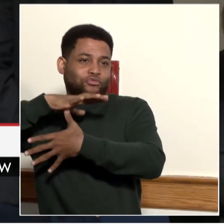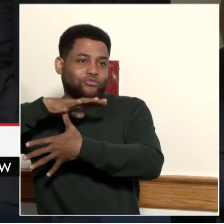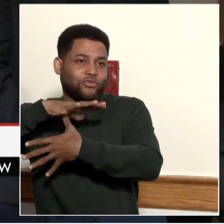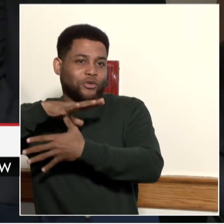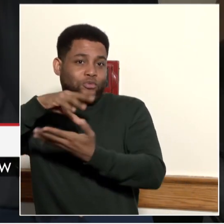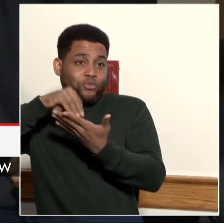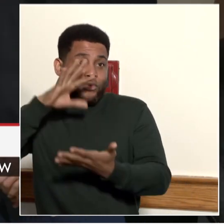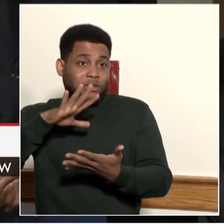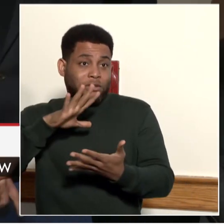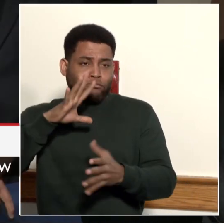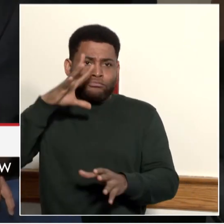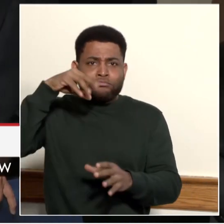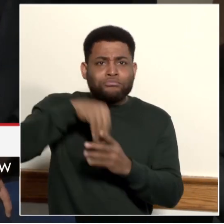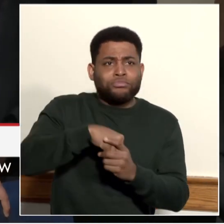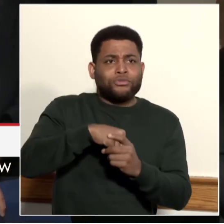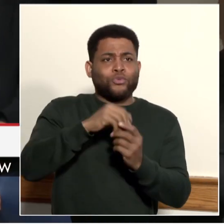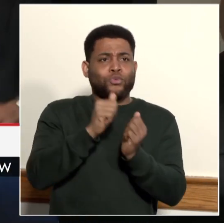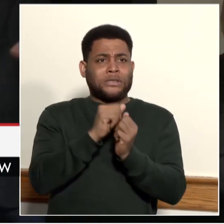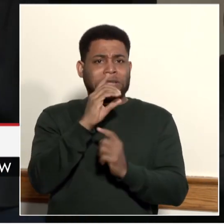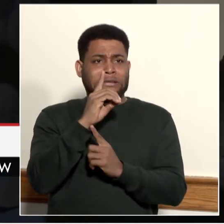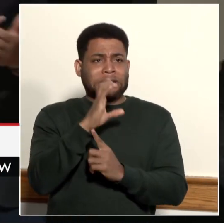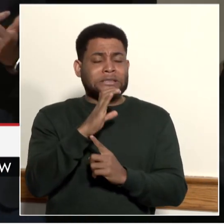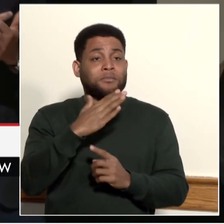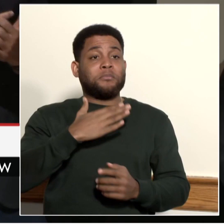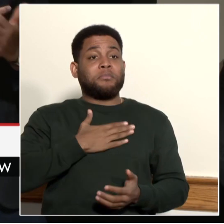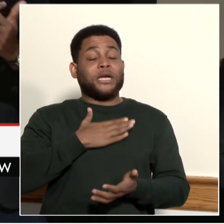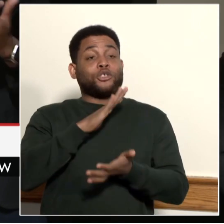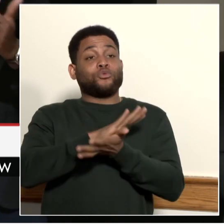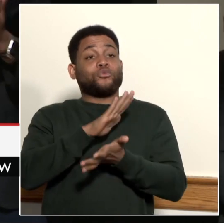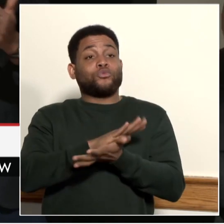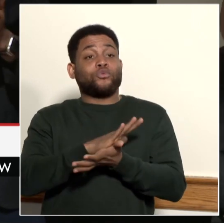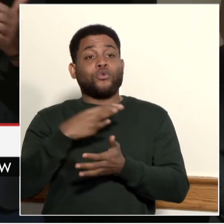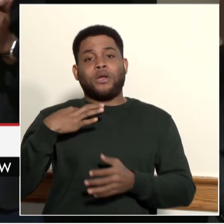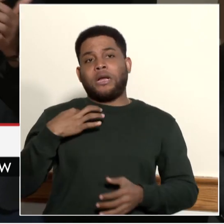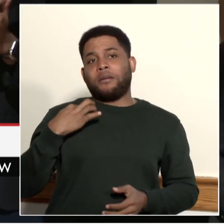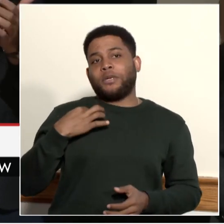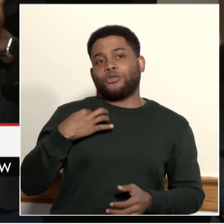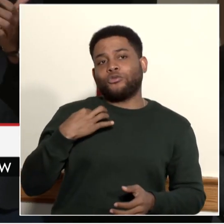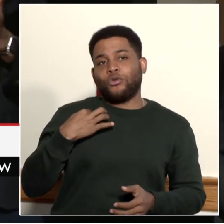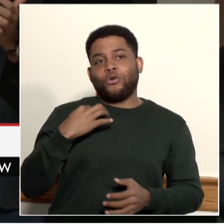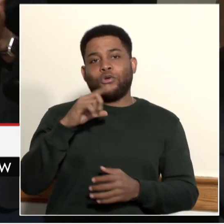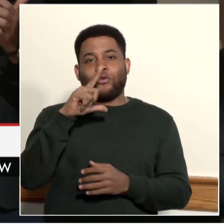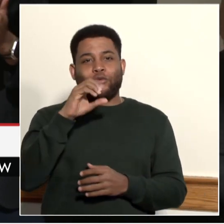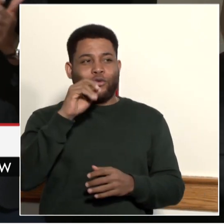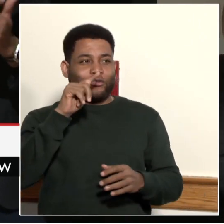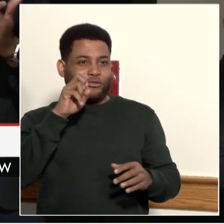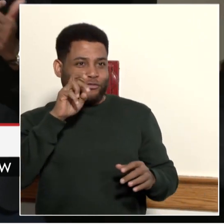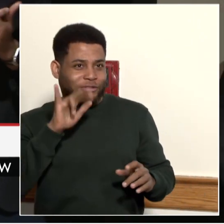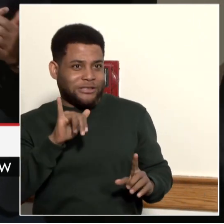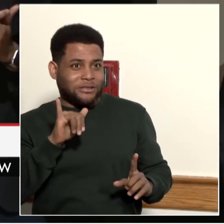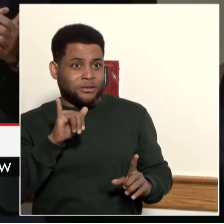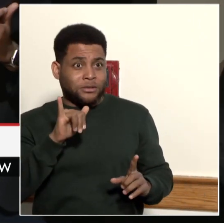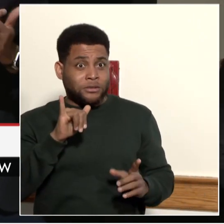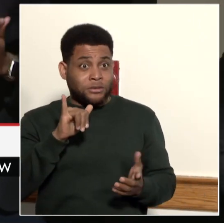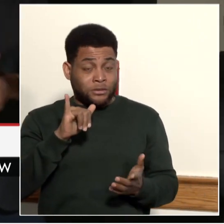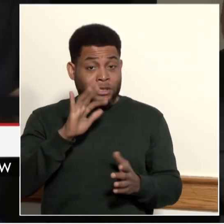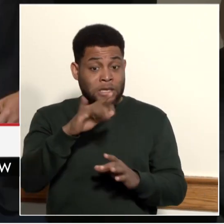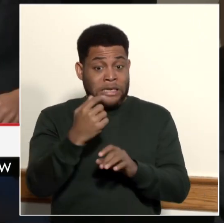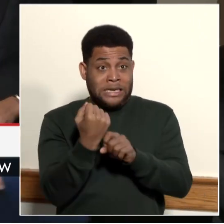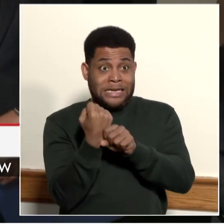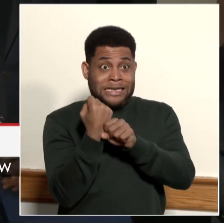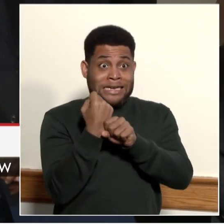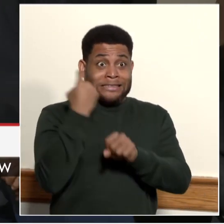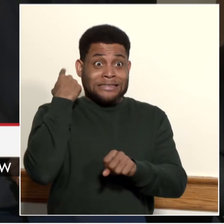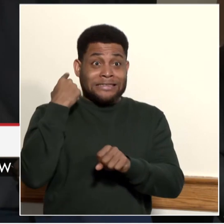Application Lottery. And that's even more than last year. So I want to thank all the families who